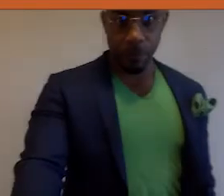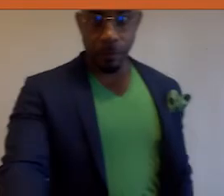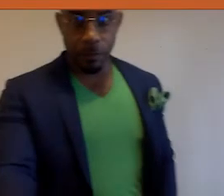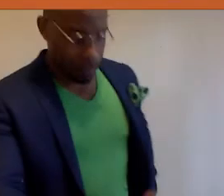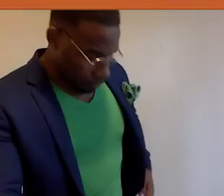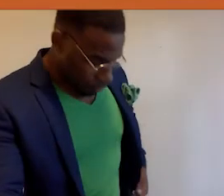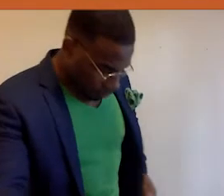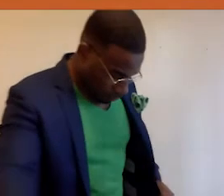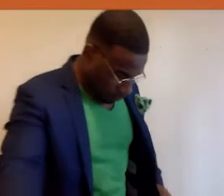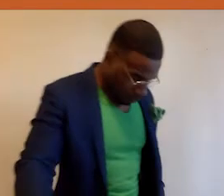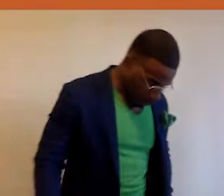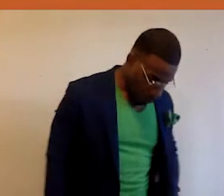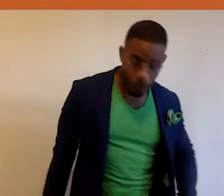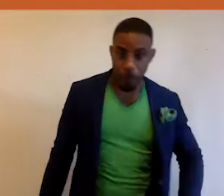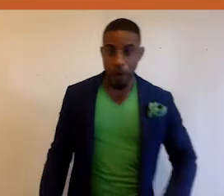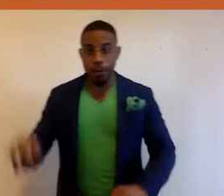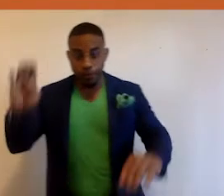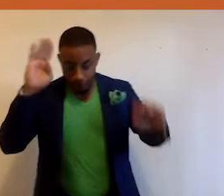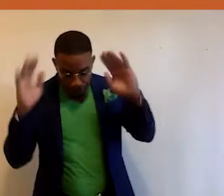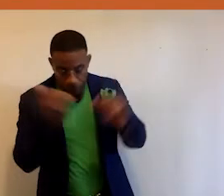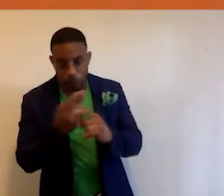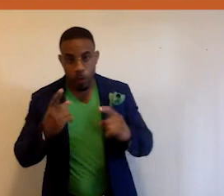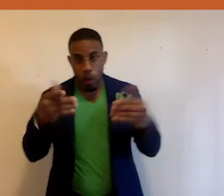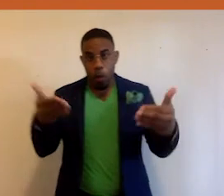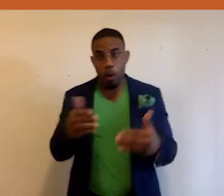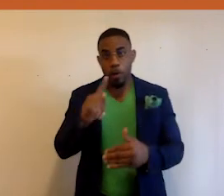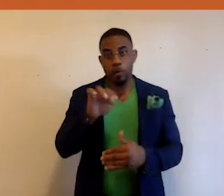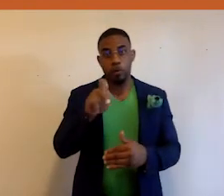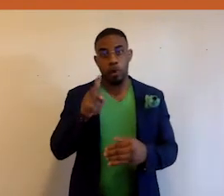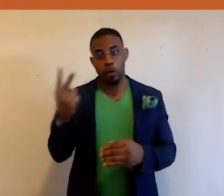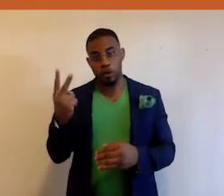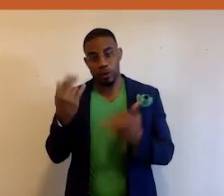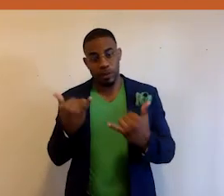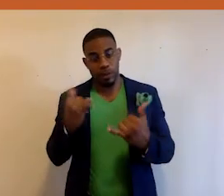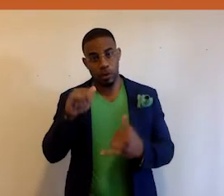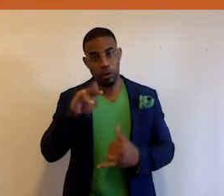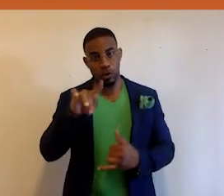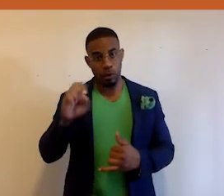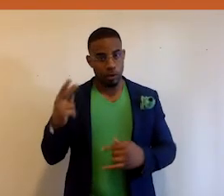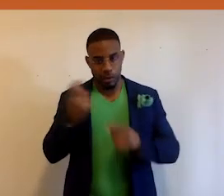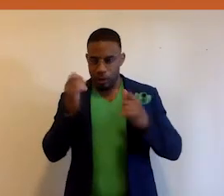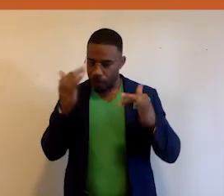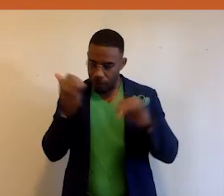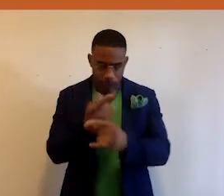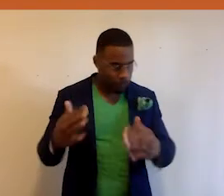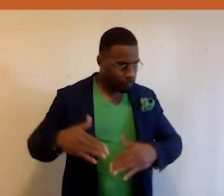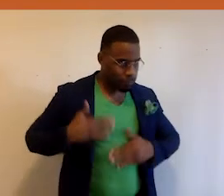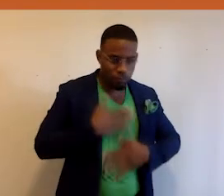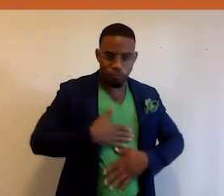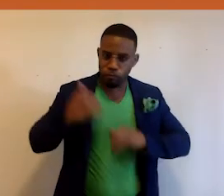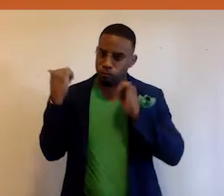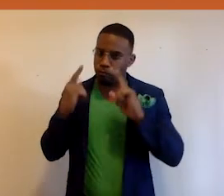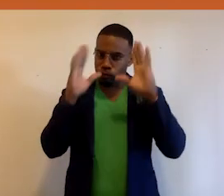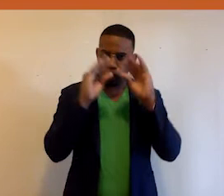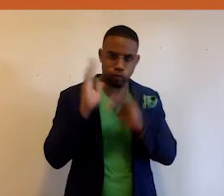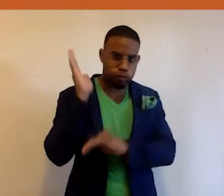Hey, everyone. Welcome to track two of today at Juneteenth at Juneteenth Conflict. I hope everyone has been enjoying all the sessions